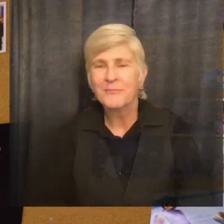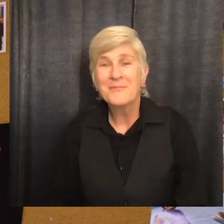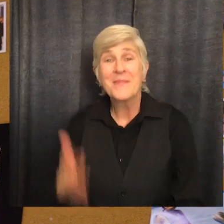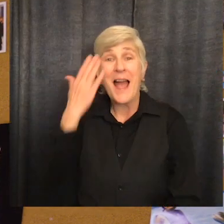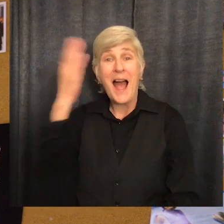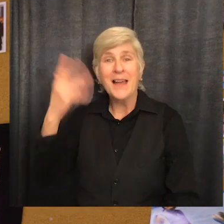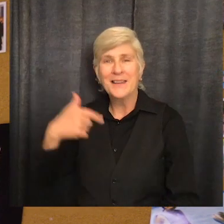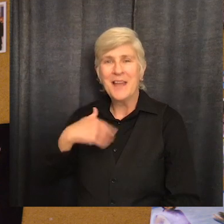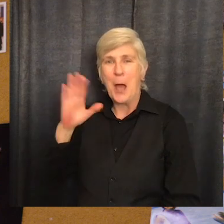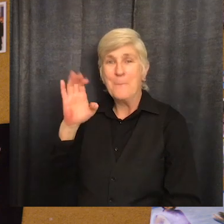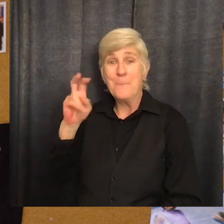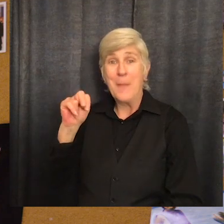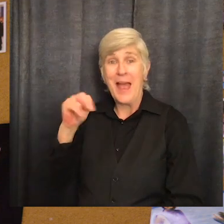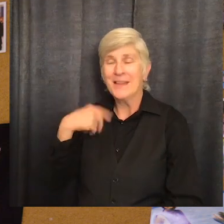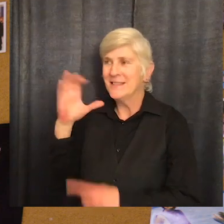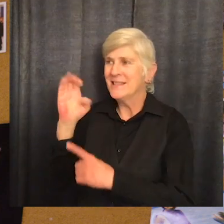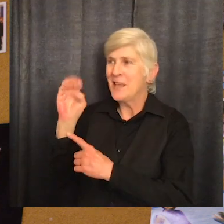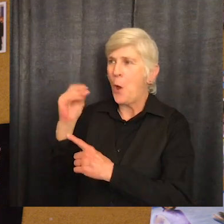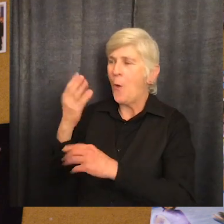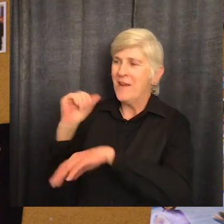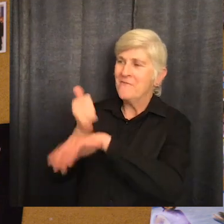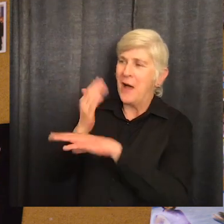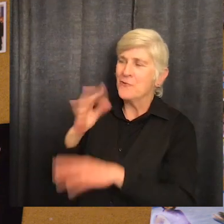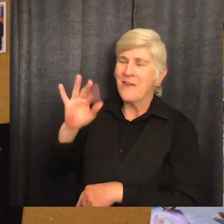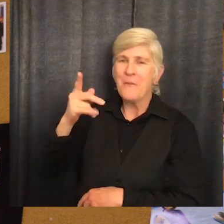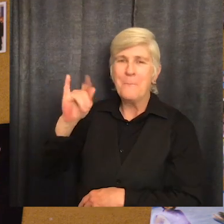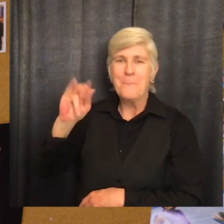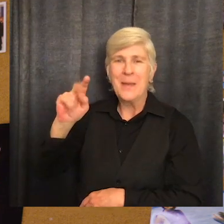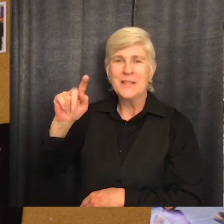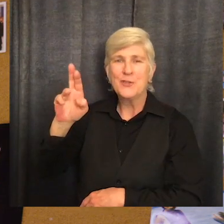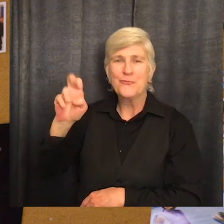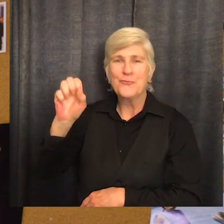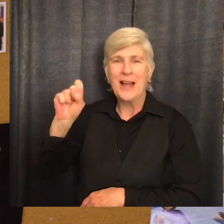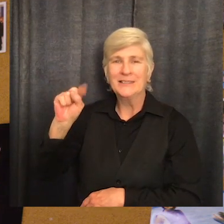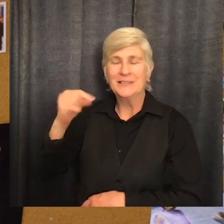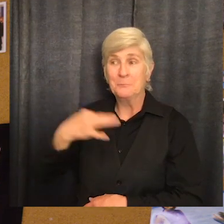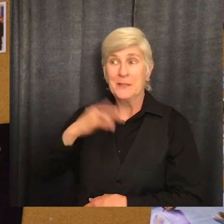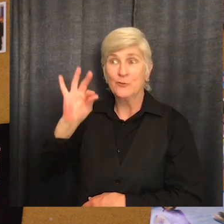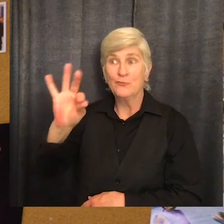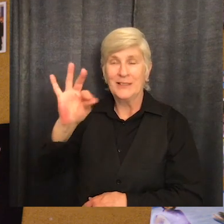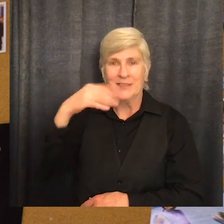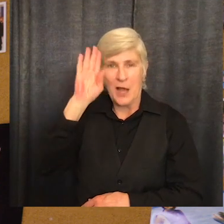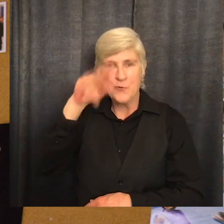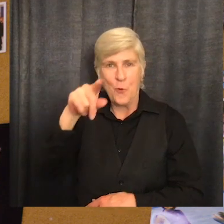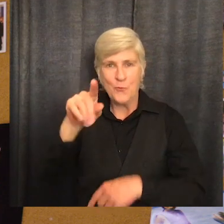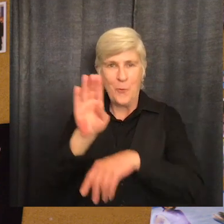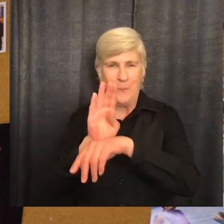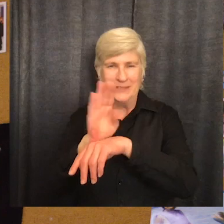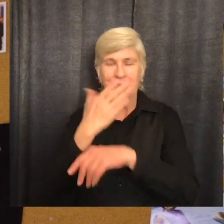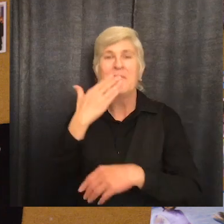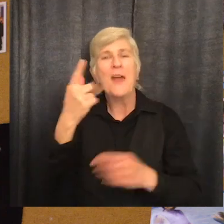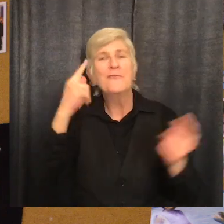Hi, I'm Ben. I'm the CEO and founder of Pinterest. I know how busy you are, so thank you for being here.